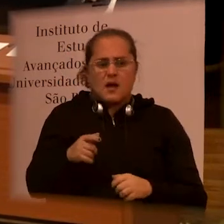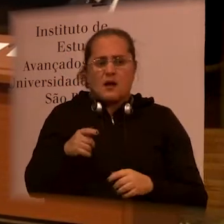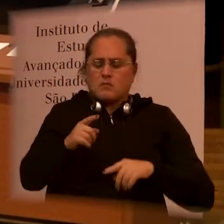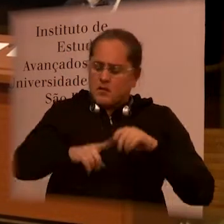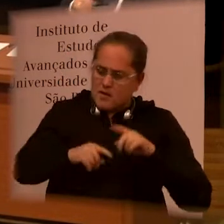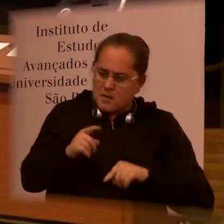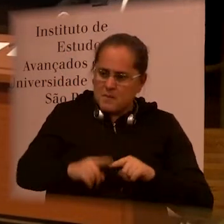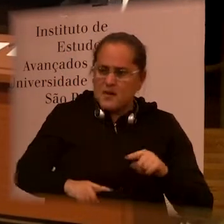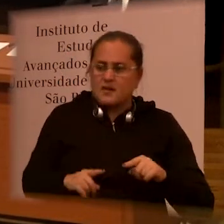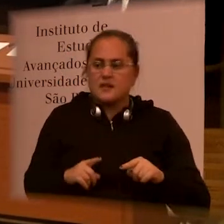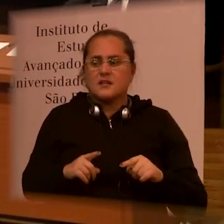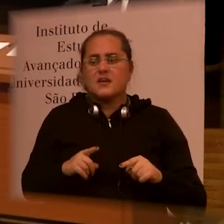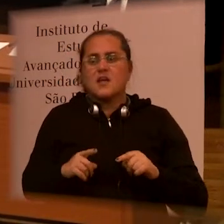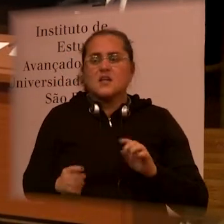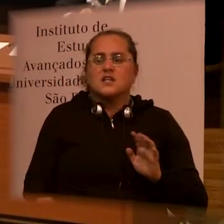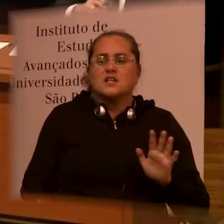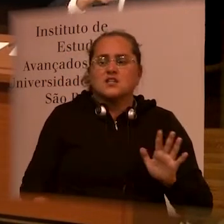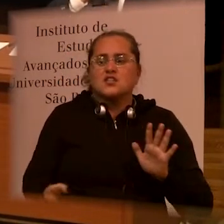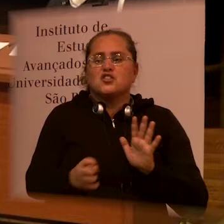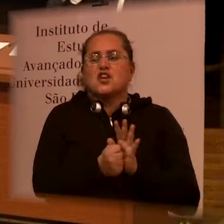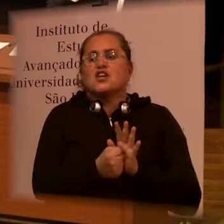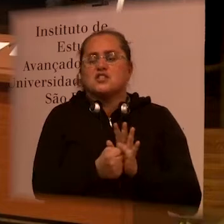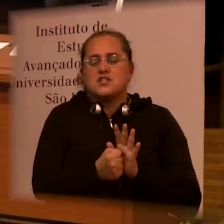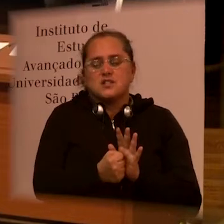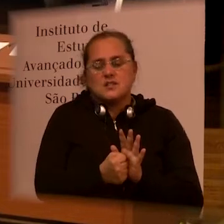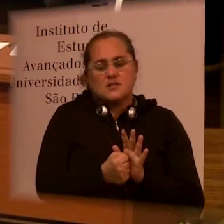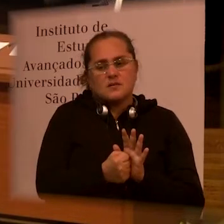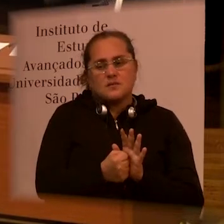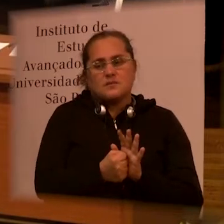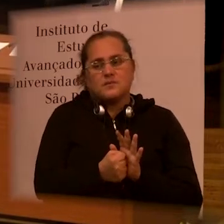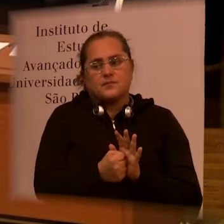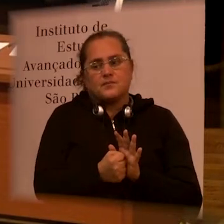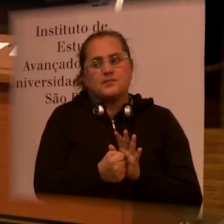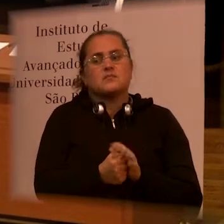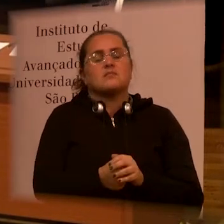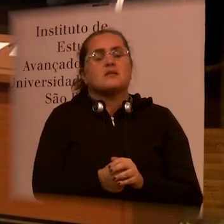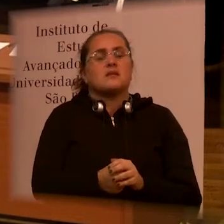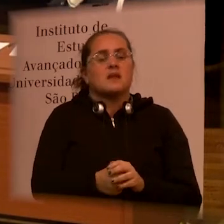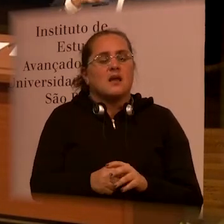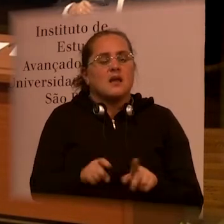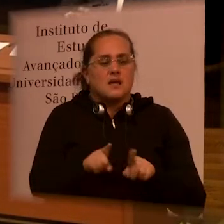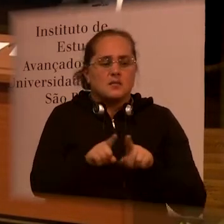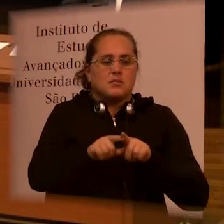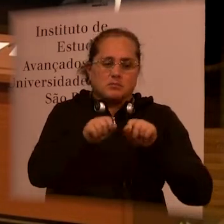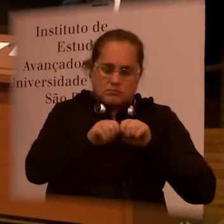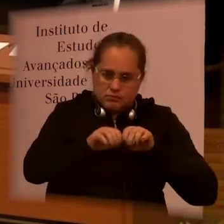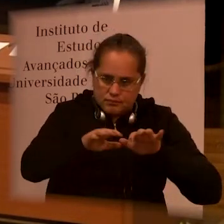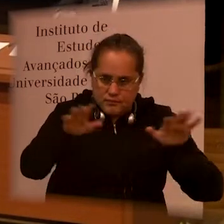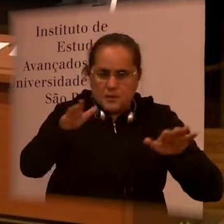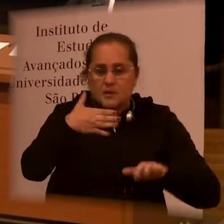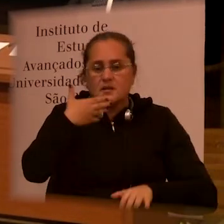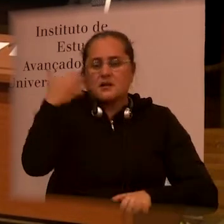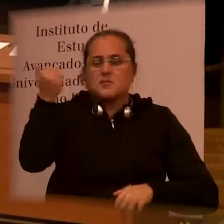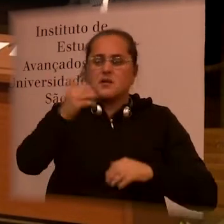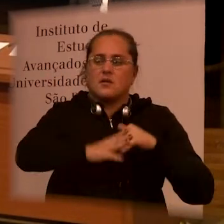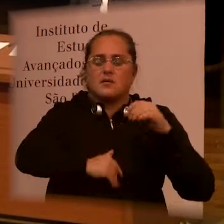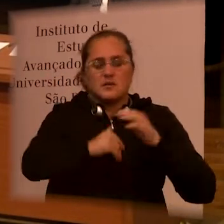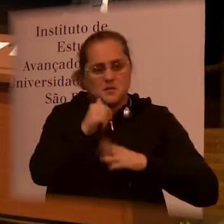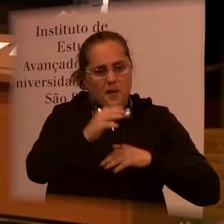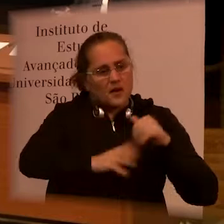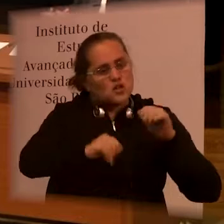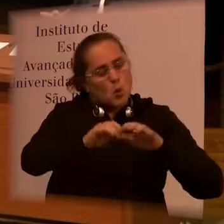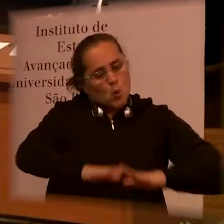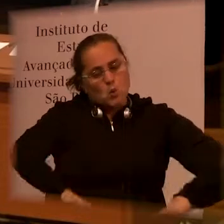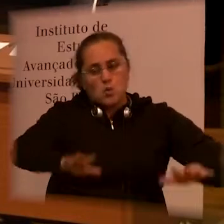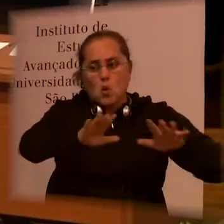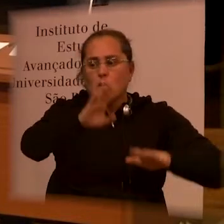be a tool not only for recording, but for searching for solutions and for disseminating the best practices